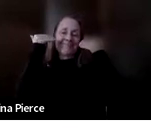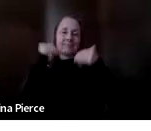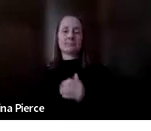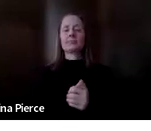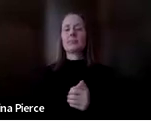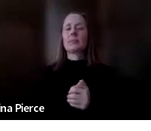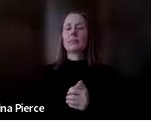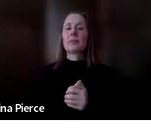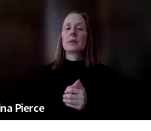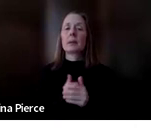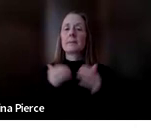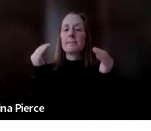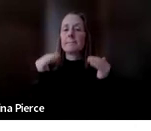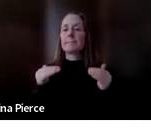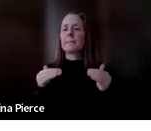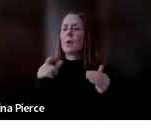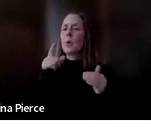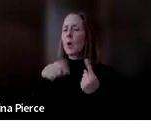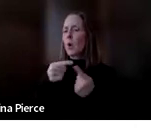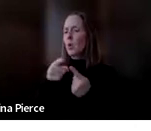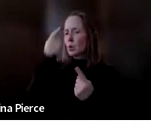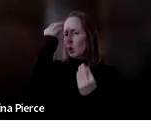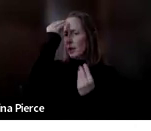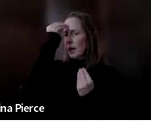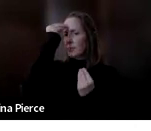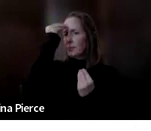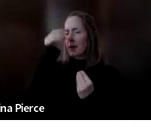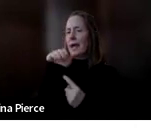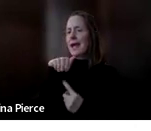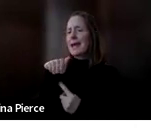When you think of AAC, what do you think of